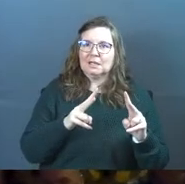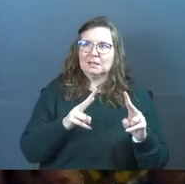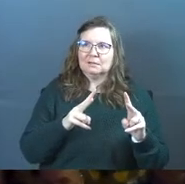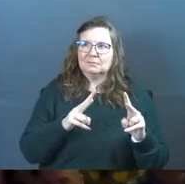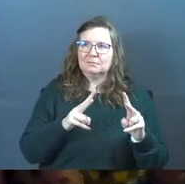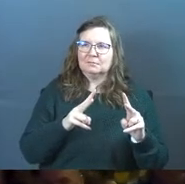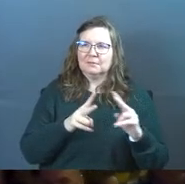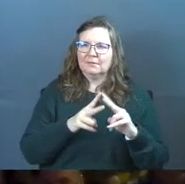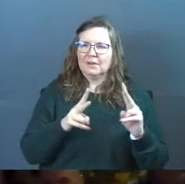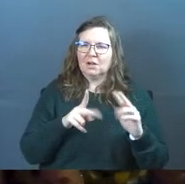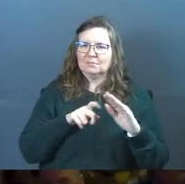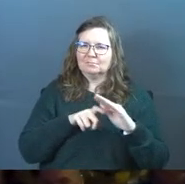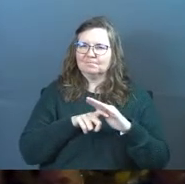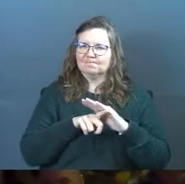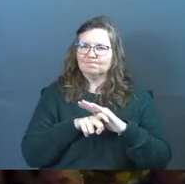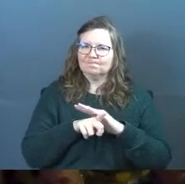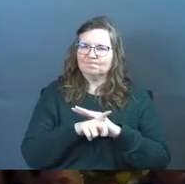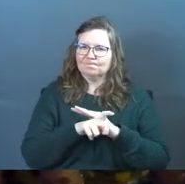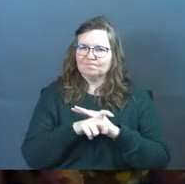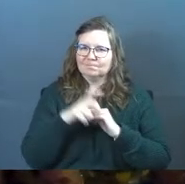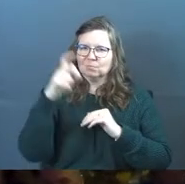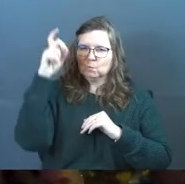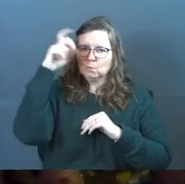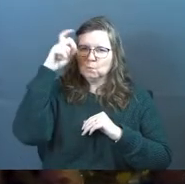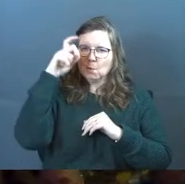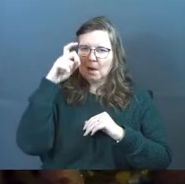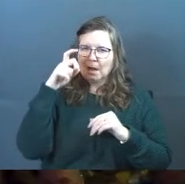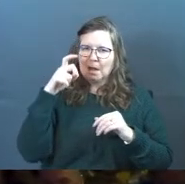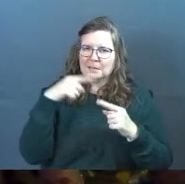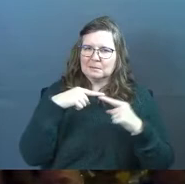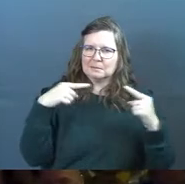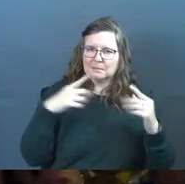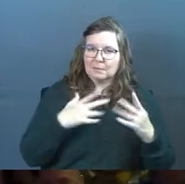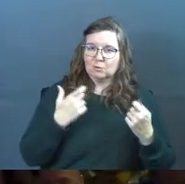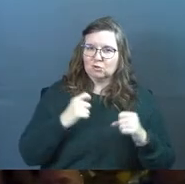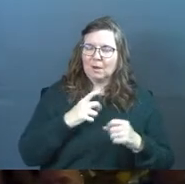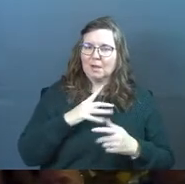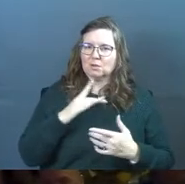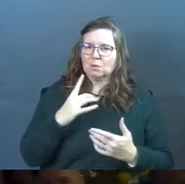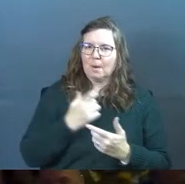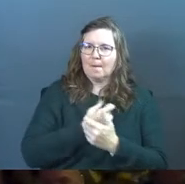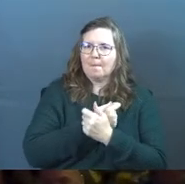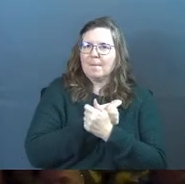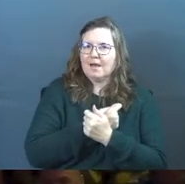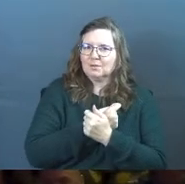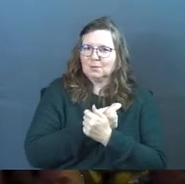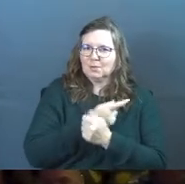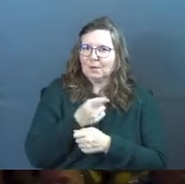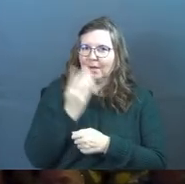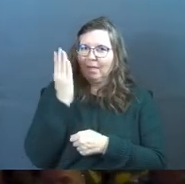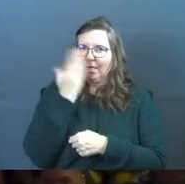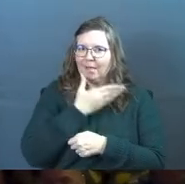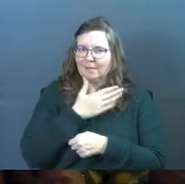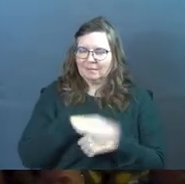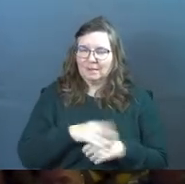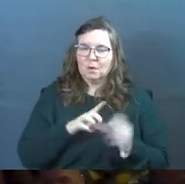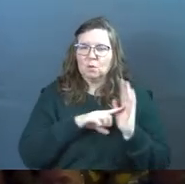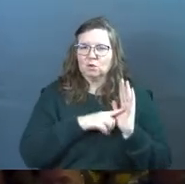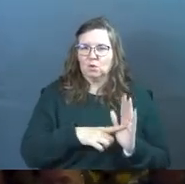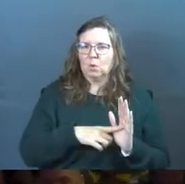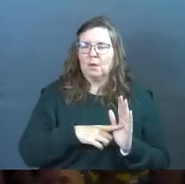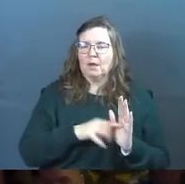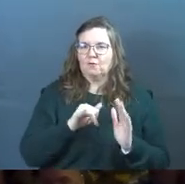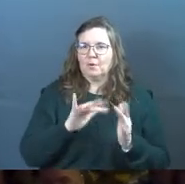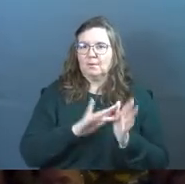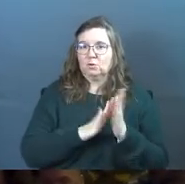very wise adversary trying to bind you. And we're going to show you that from the